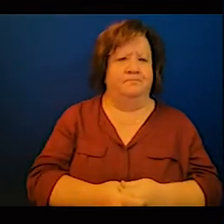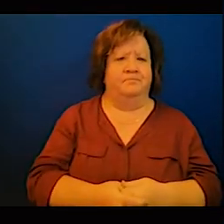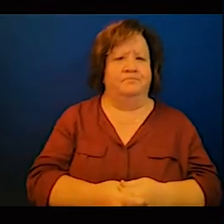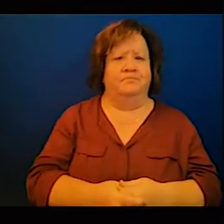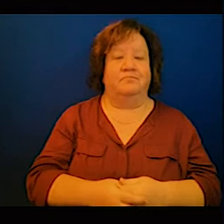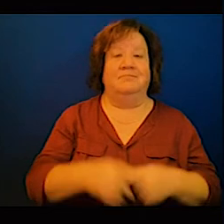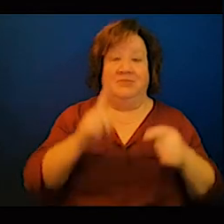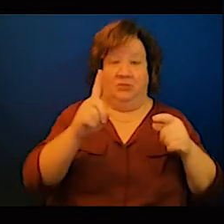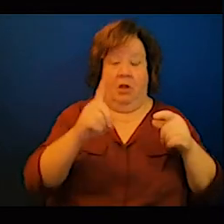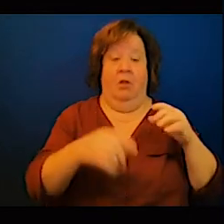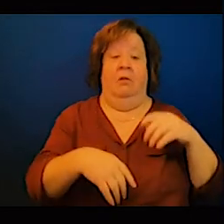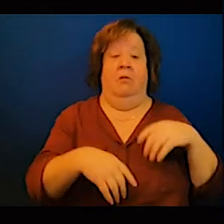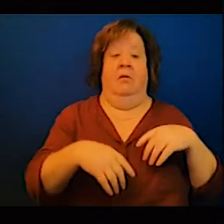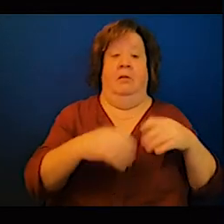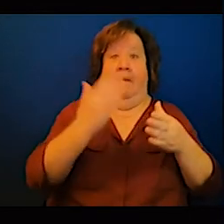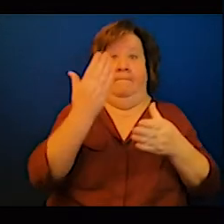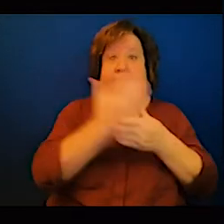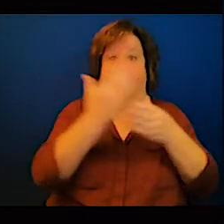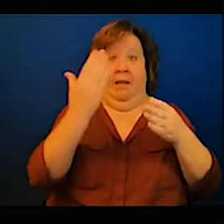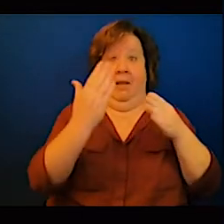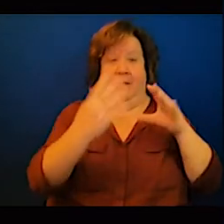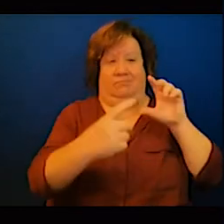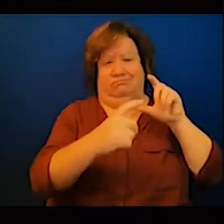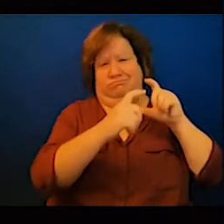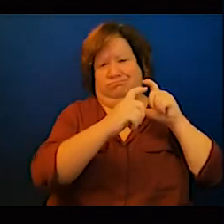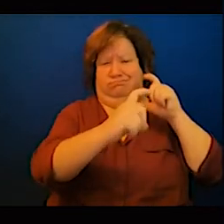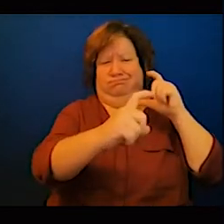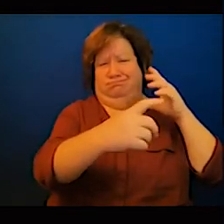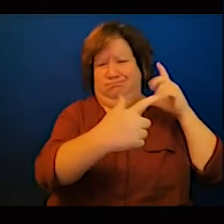medium enterprises really that are flexible